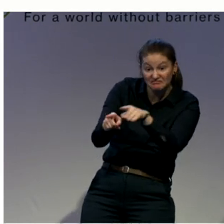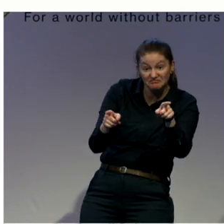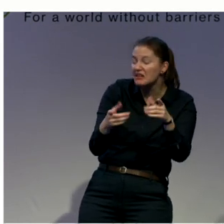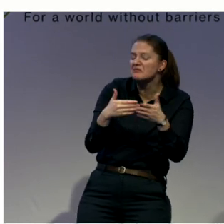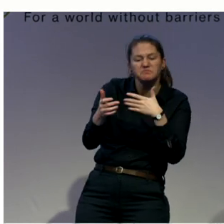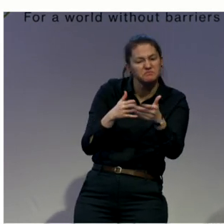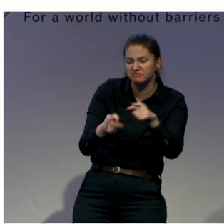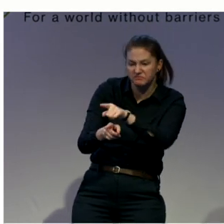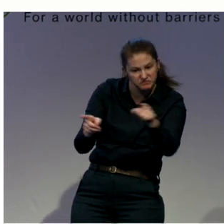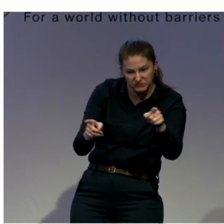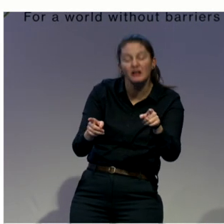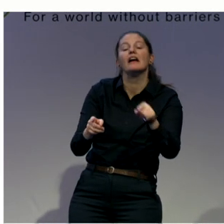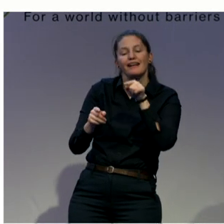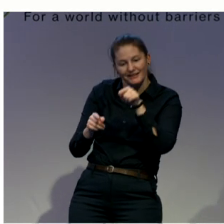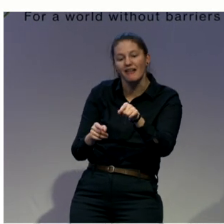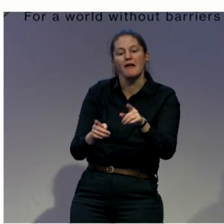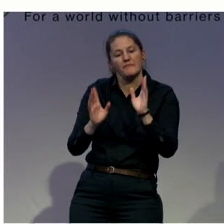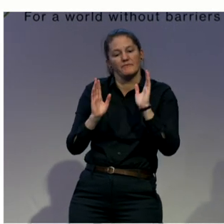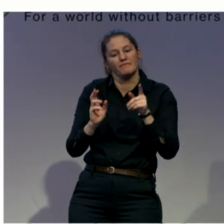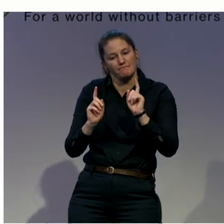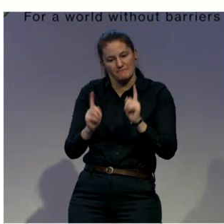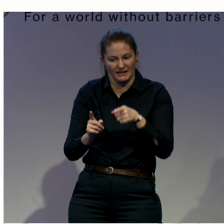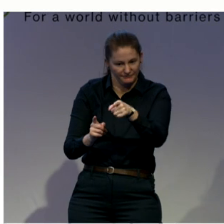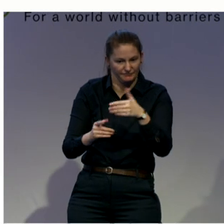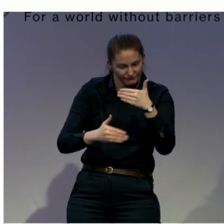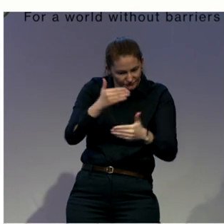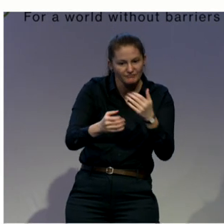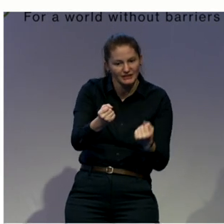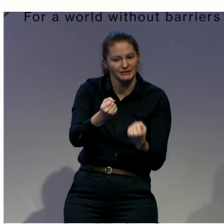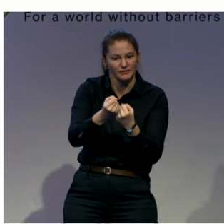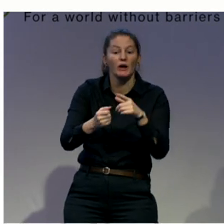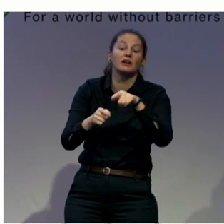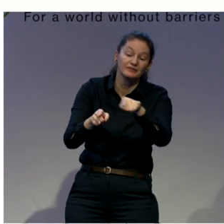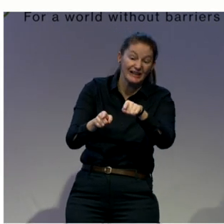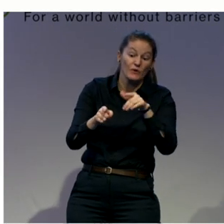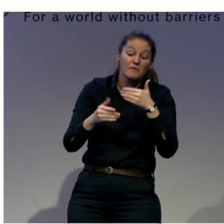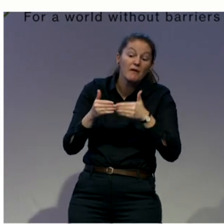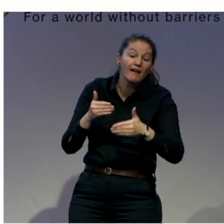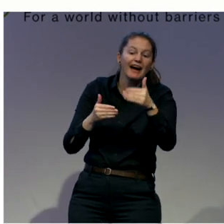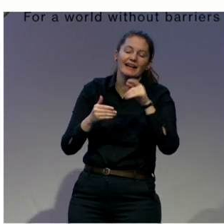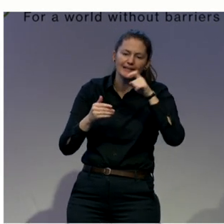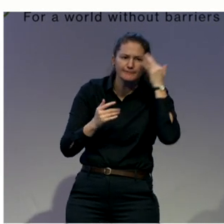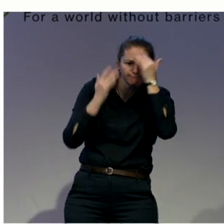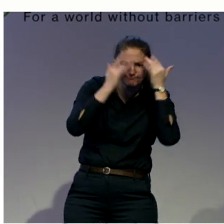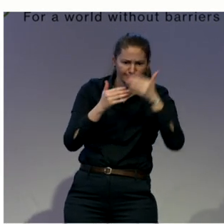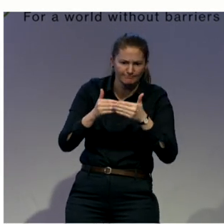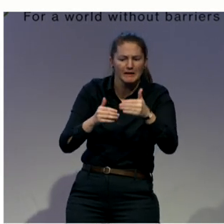further implemented in Mexico. Some advancements have been made, but, of course, new things have to be